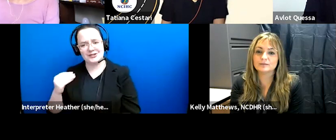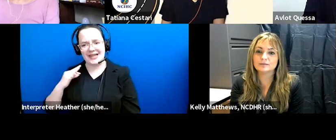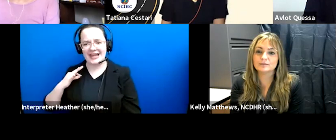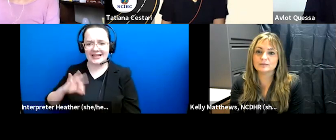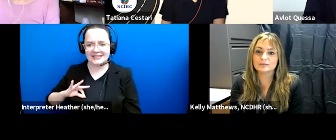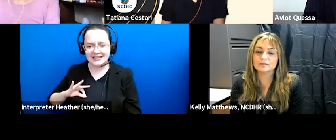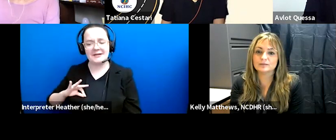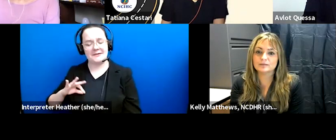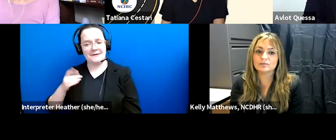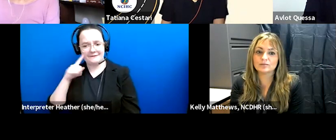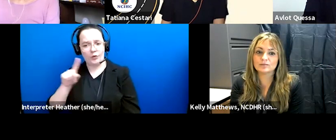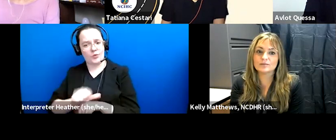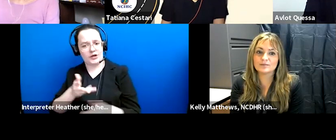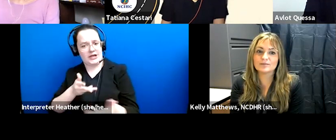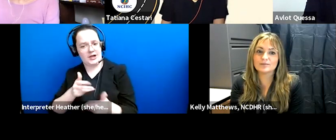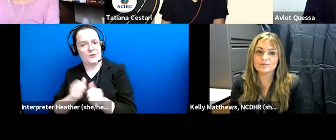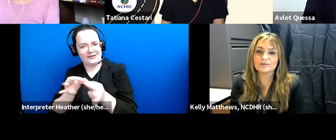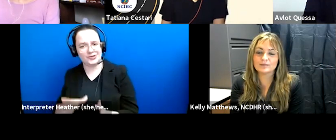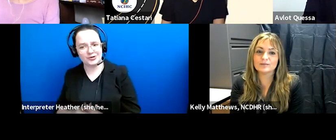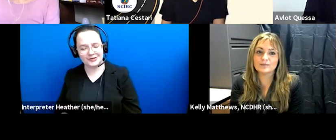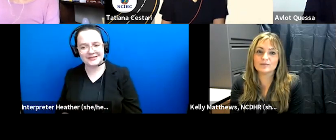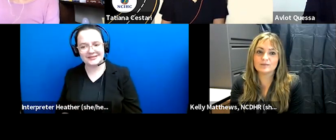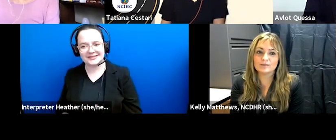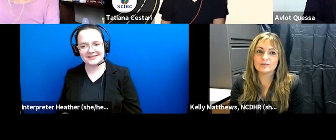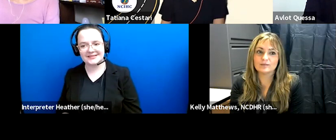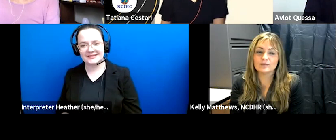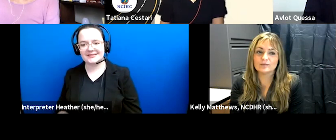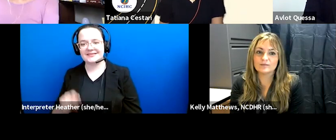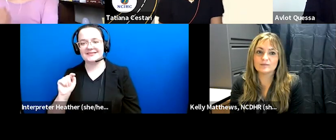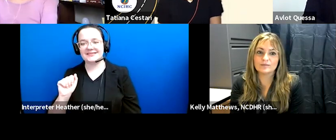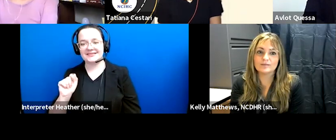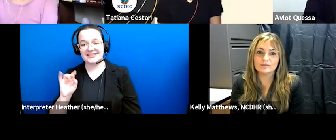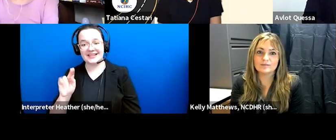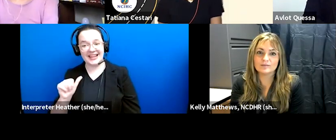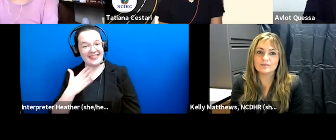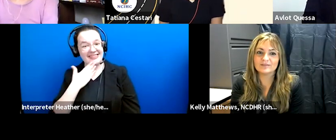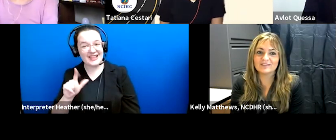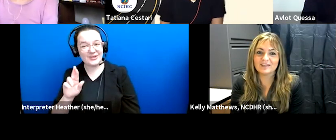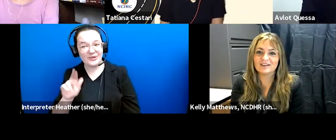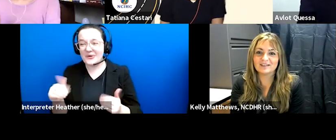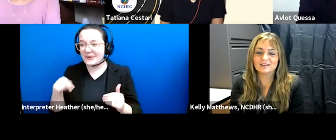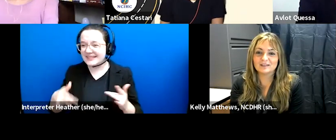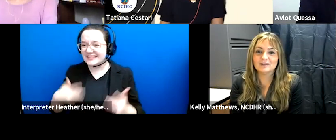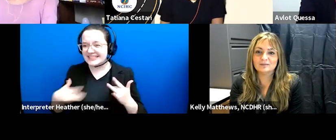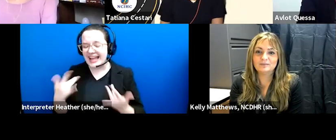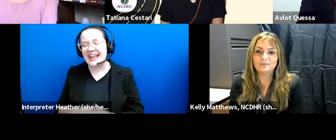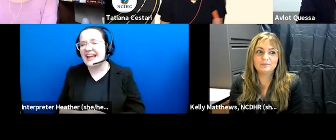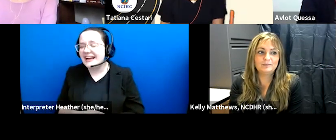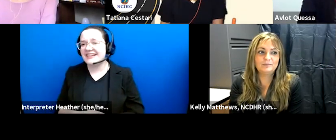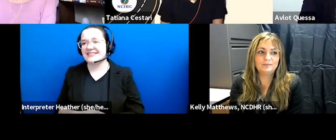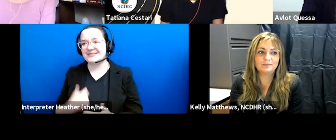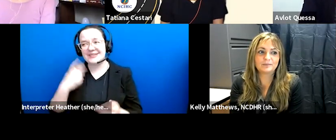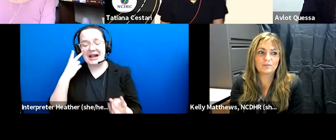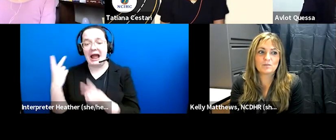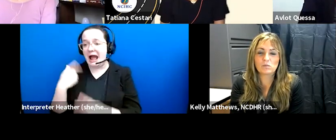with interpreters thank you laura this is so exciting i would have loved to be in